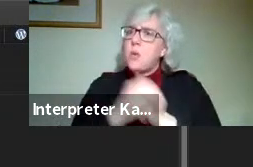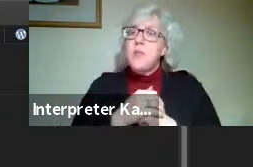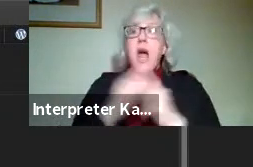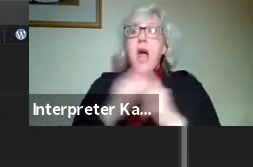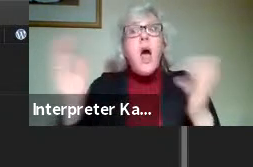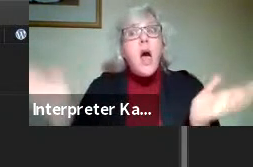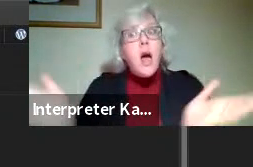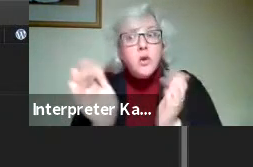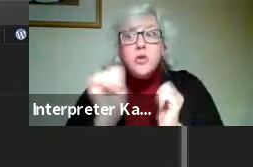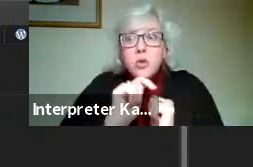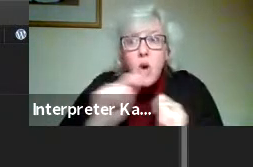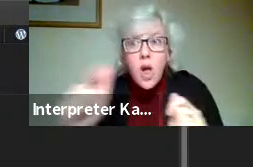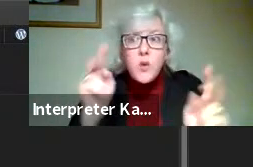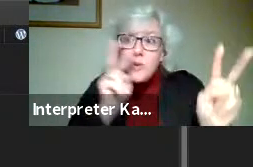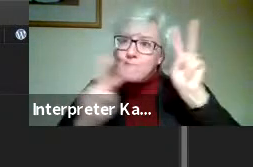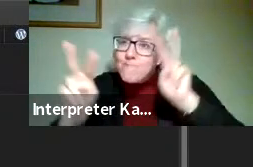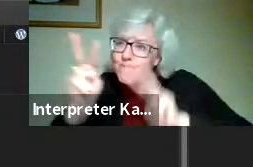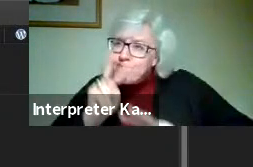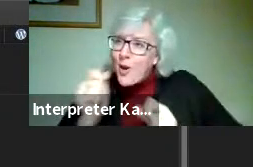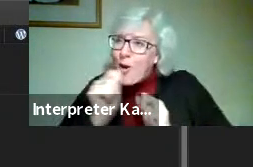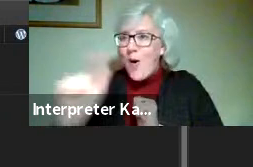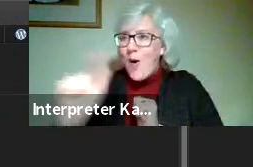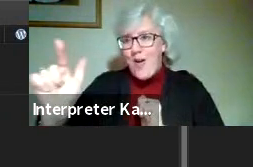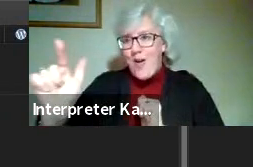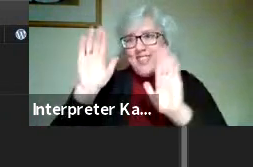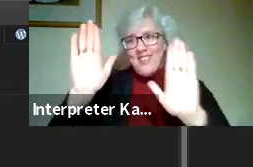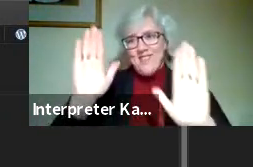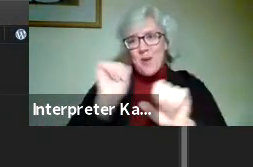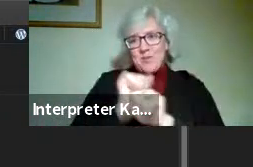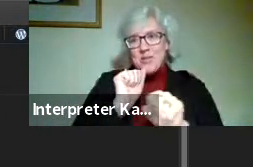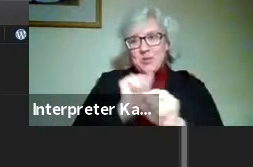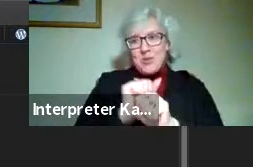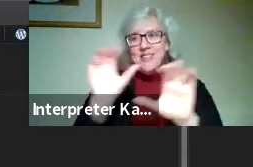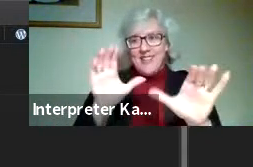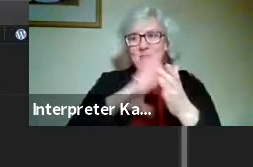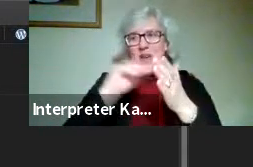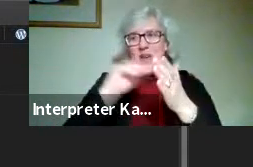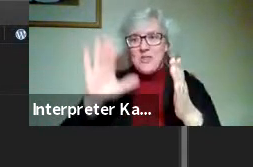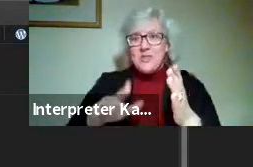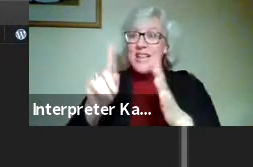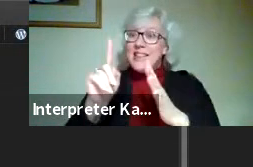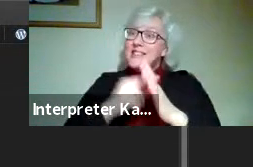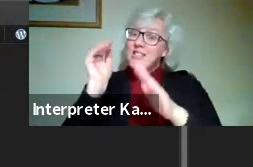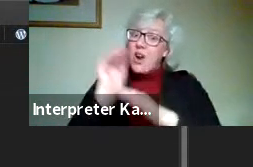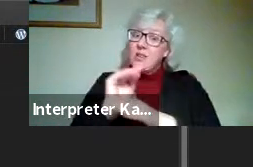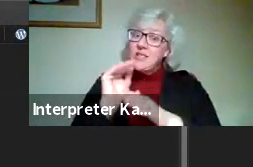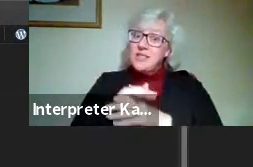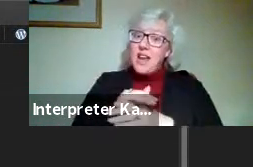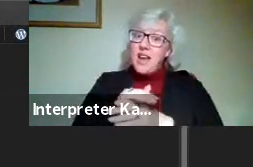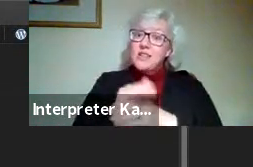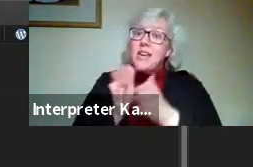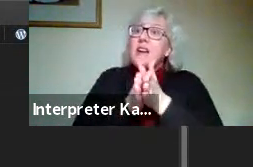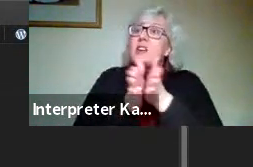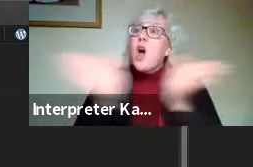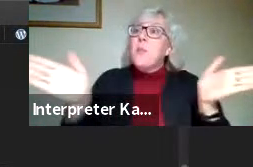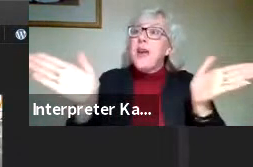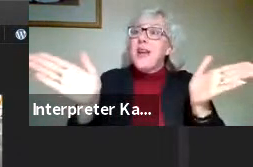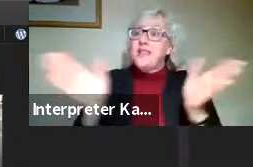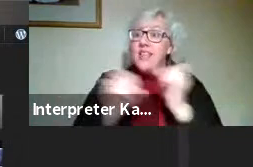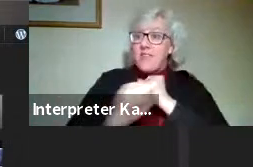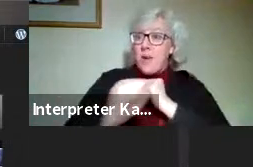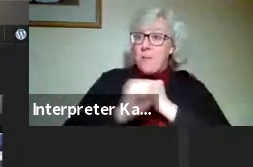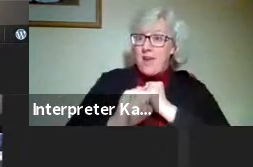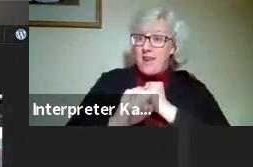encourage you to go through and see all of the fabulous work done by the students. Let's start tonight with the comprehensive campaign, shall we?